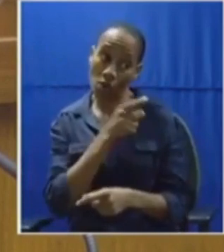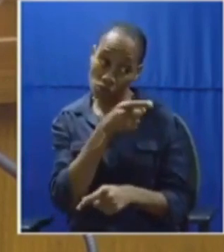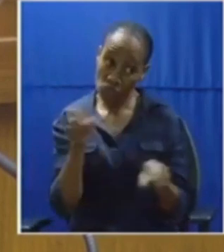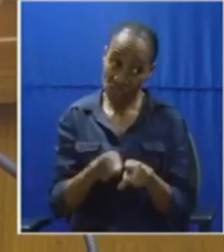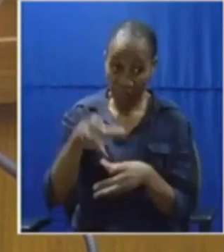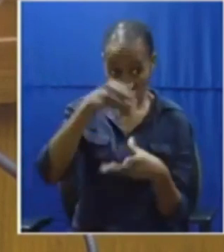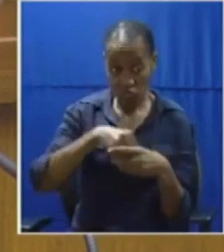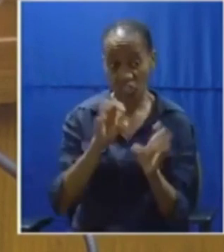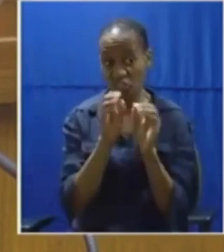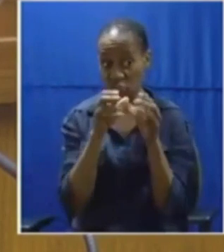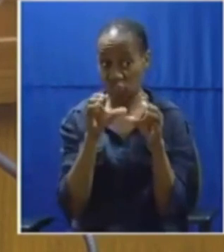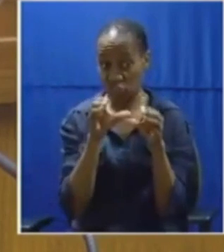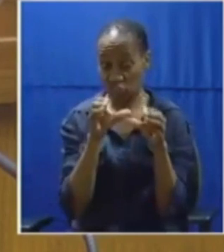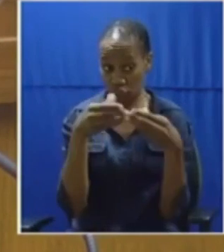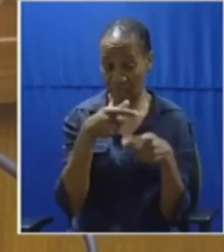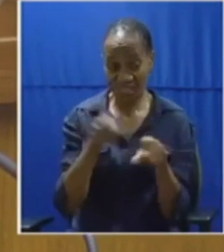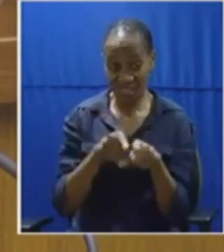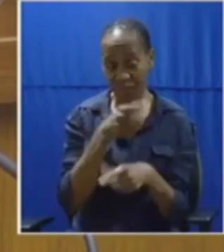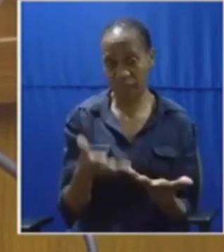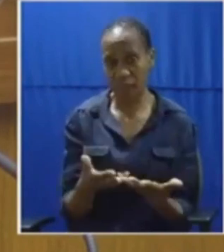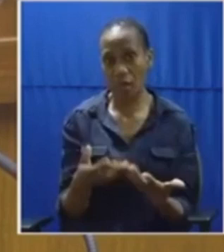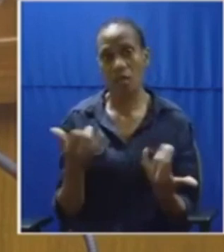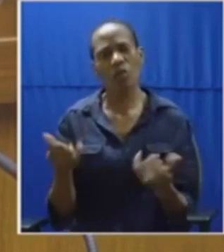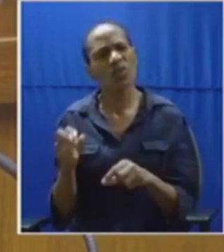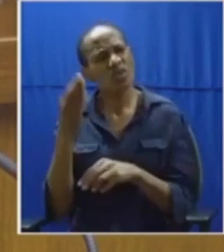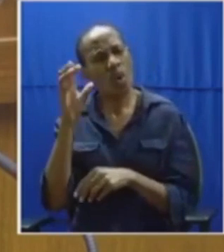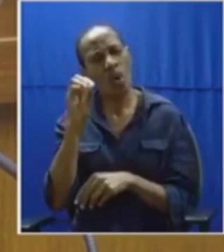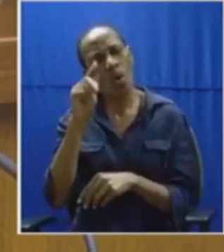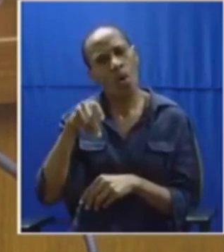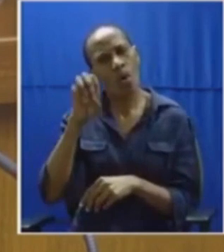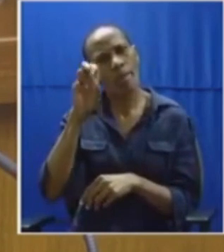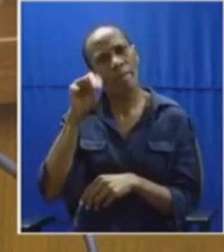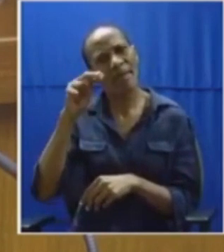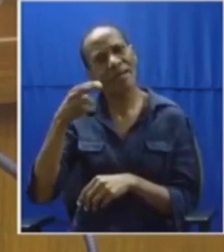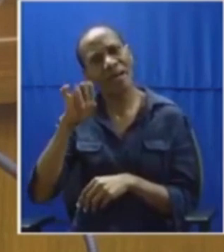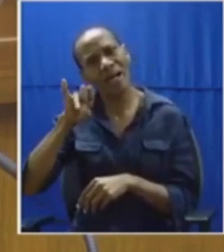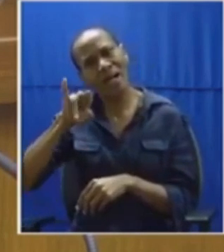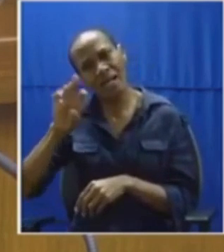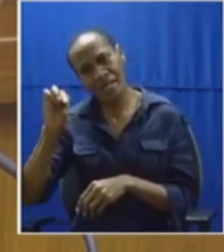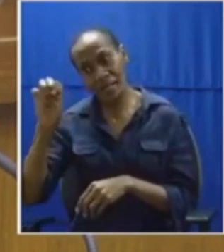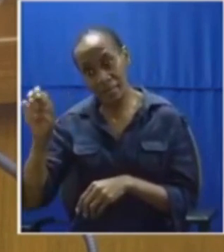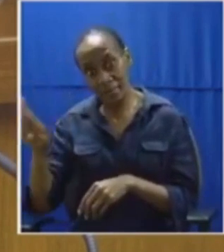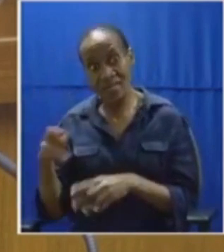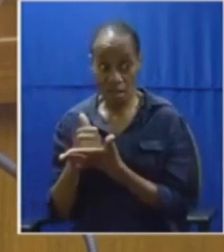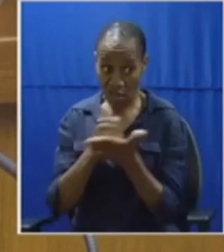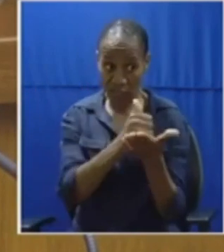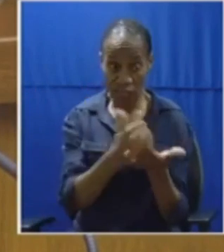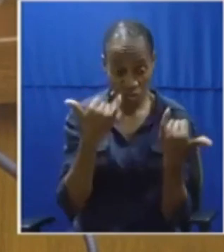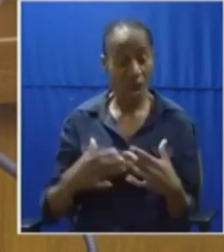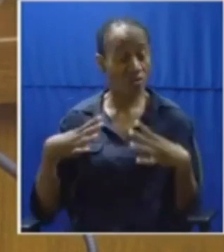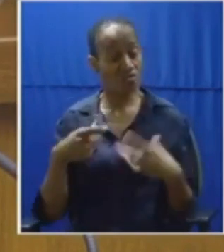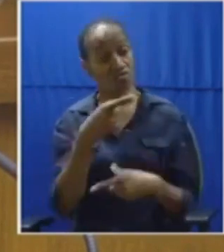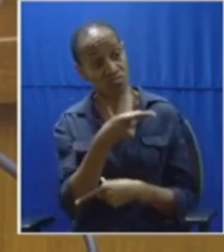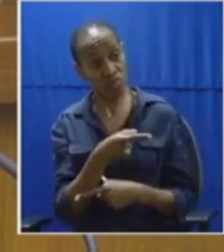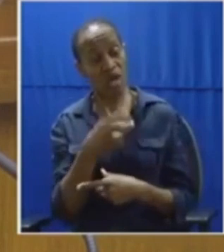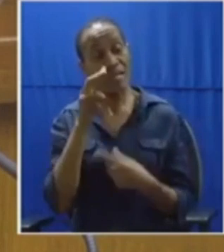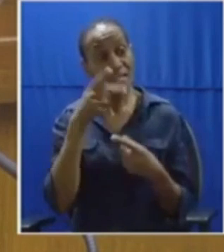capitalist if it was not because of the oppenheimers you were not going to be where you are today you will not have founded